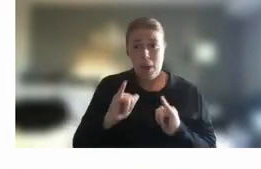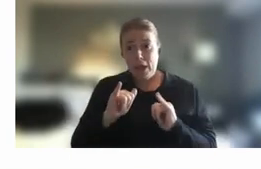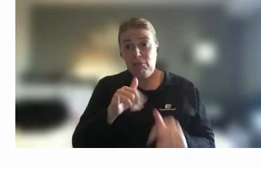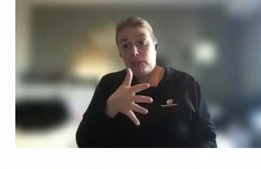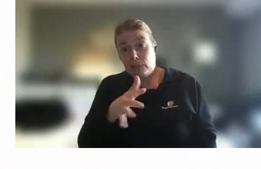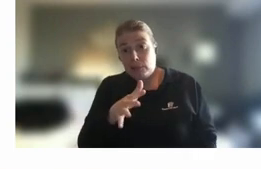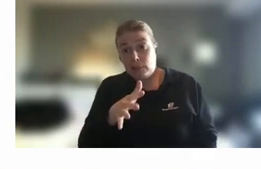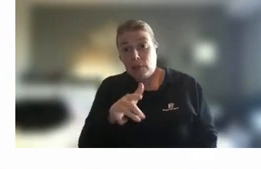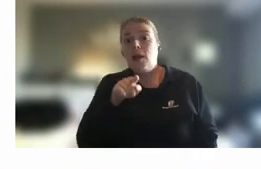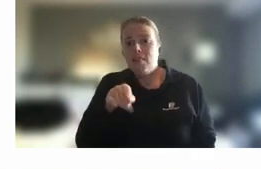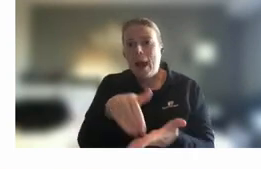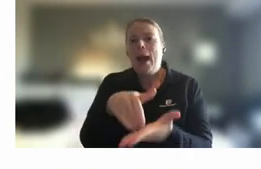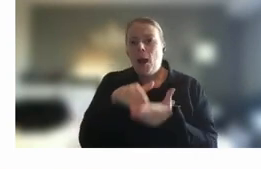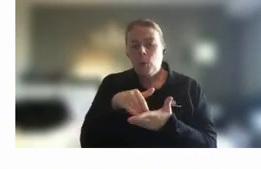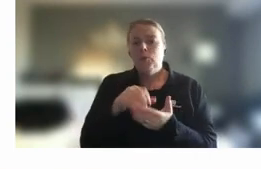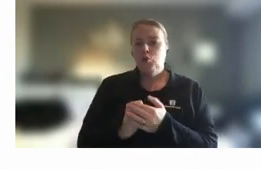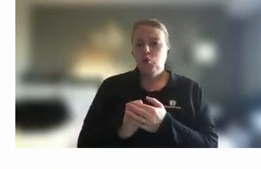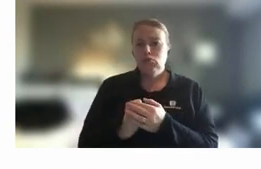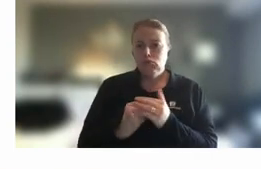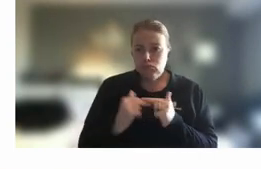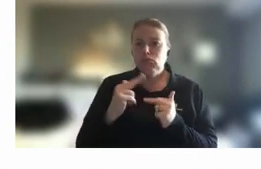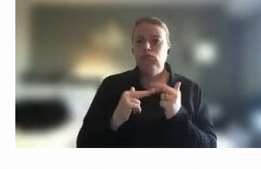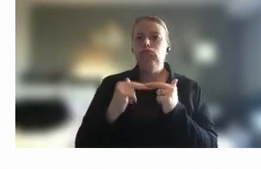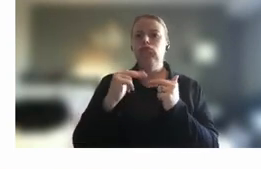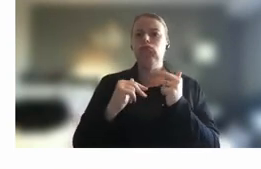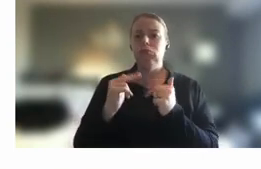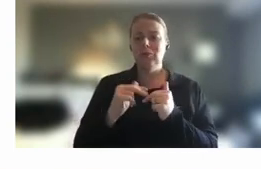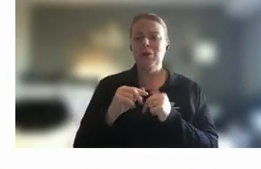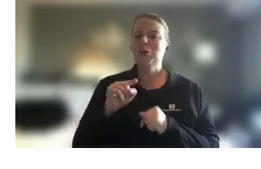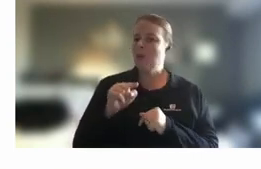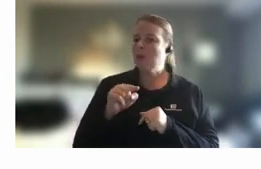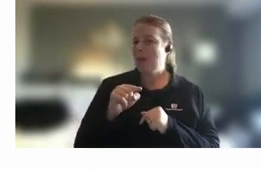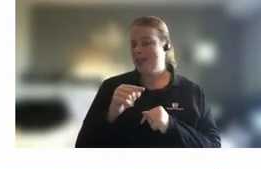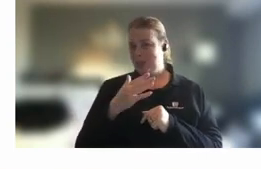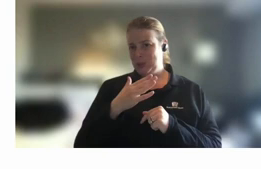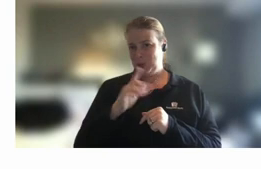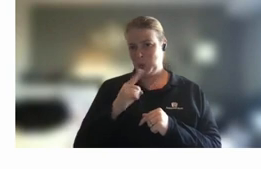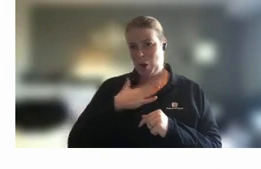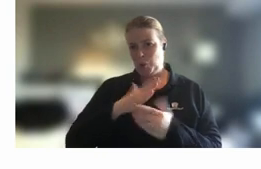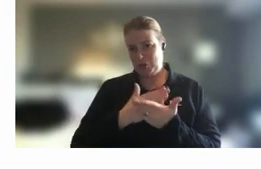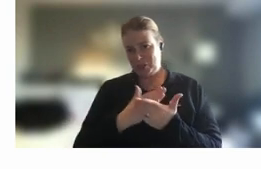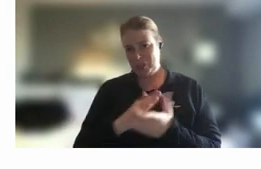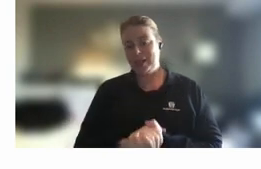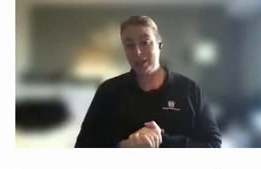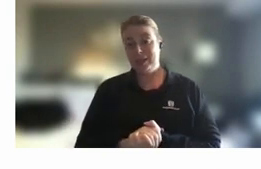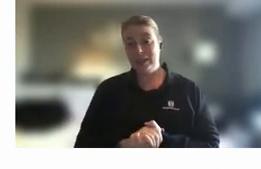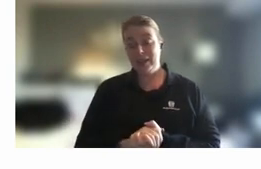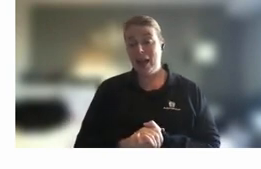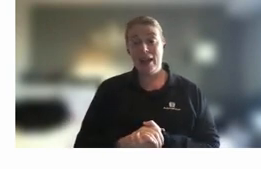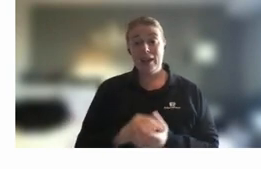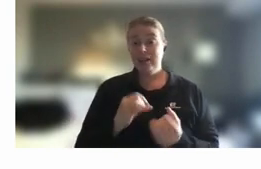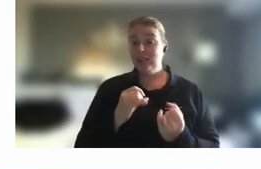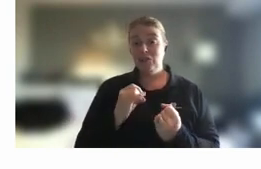will actually help you grow and so um yeah it's the everyday bit for me that I think I wanted to share and I think is it has been as relevant for me